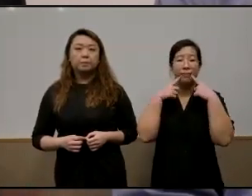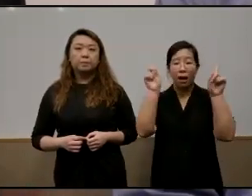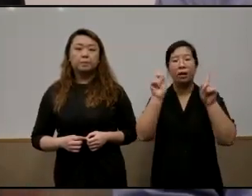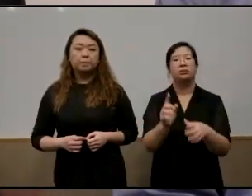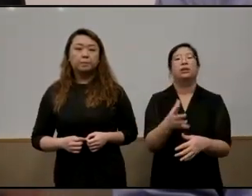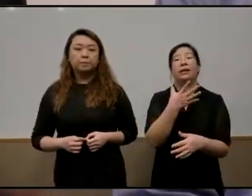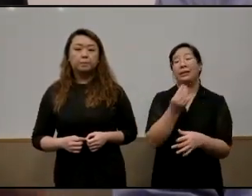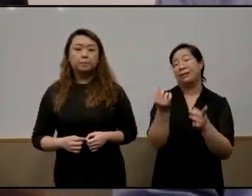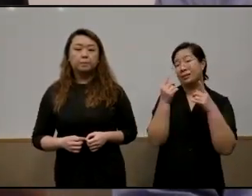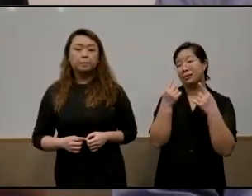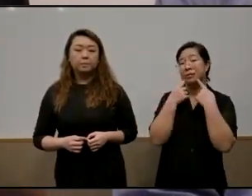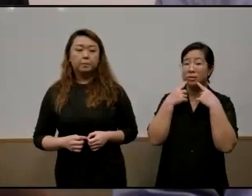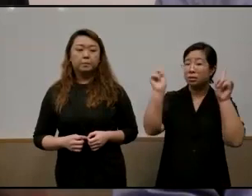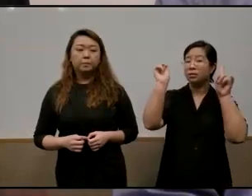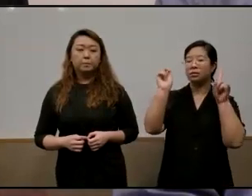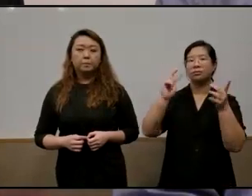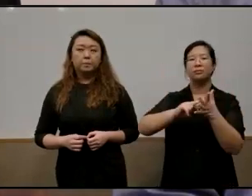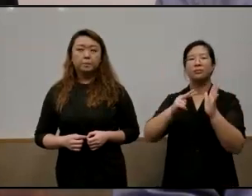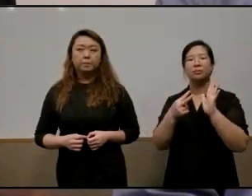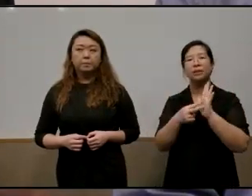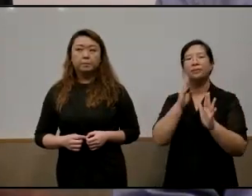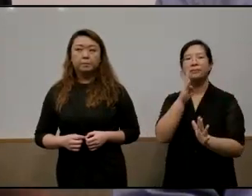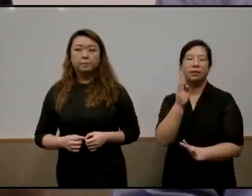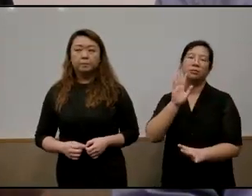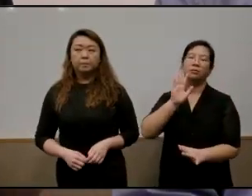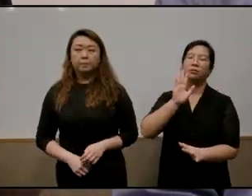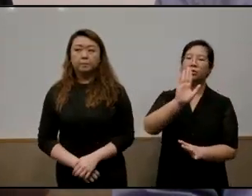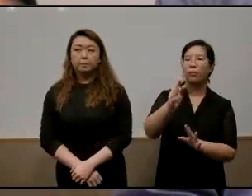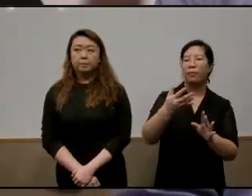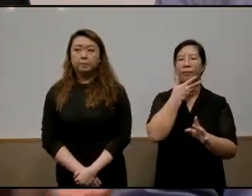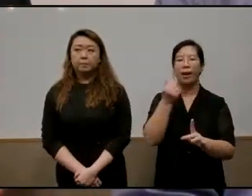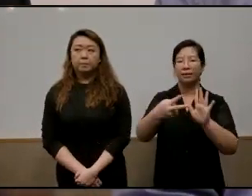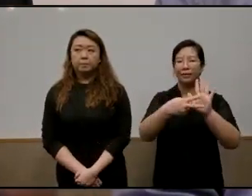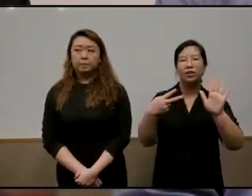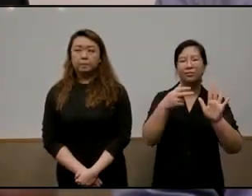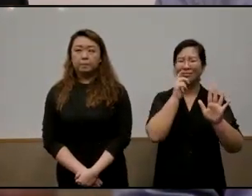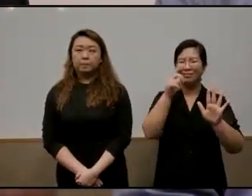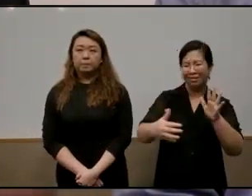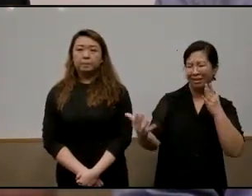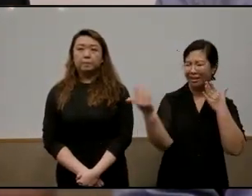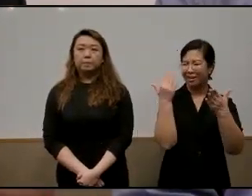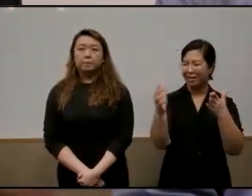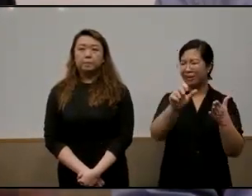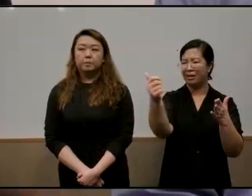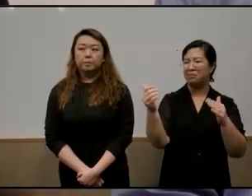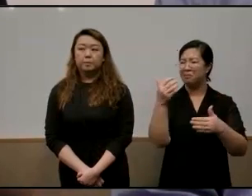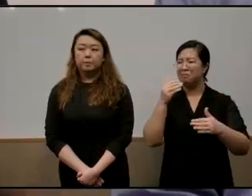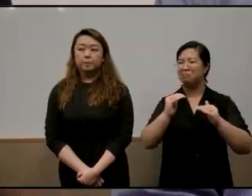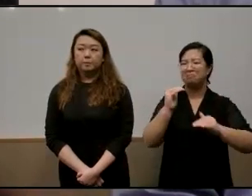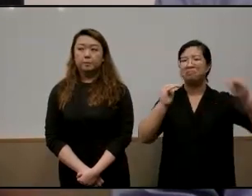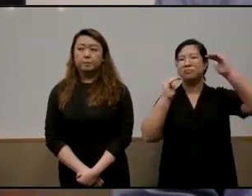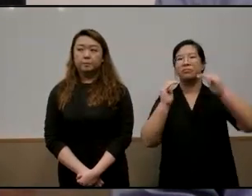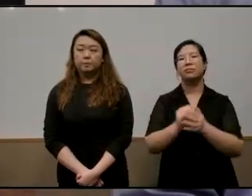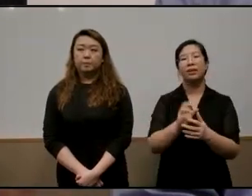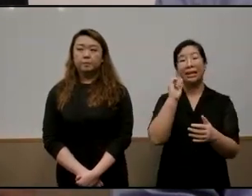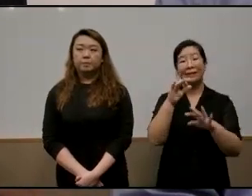sense is to be the best version of yourself and not to be better than anybody else and if we